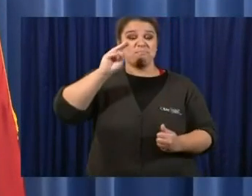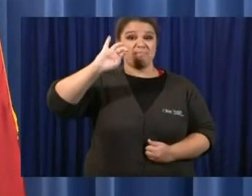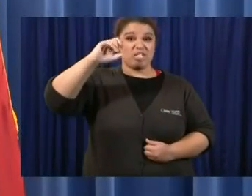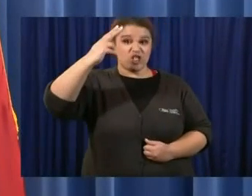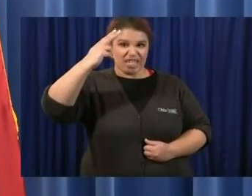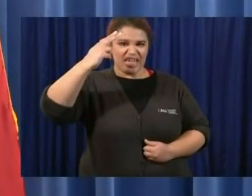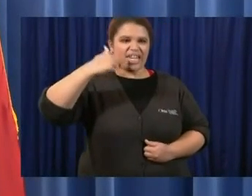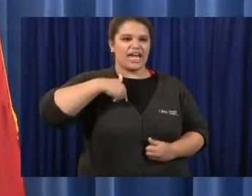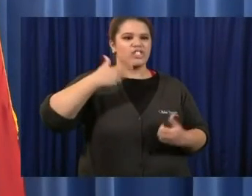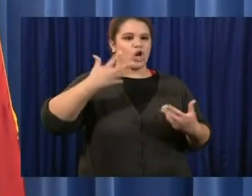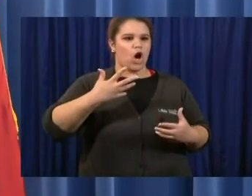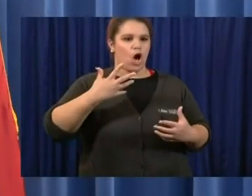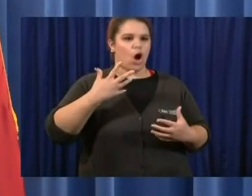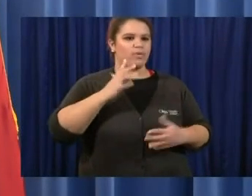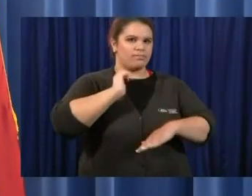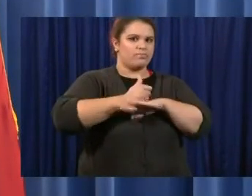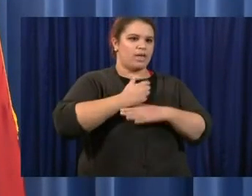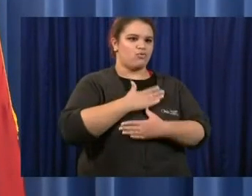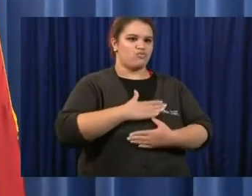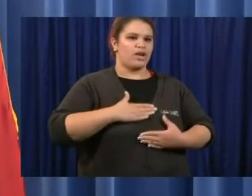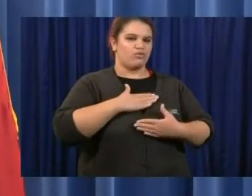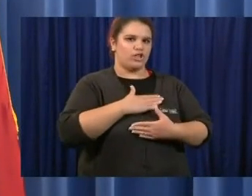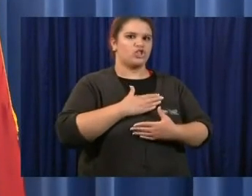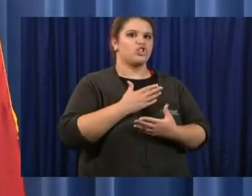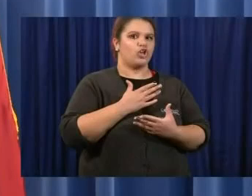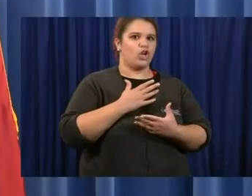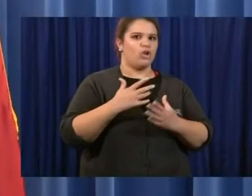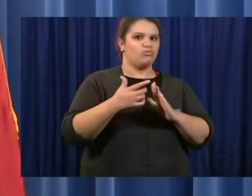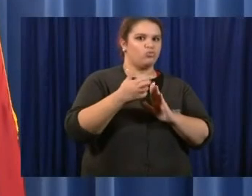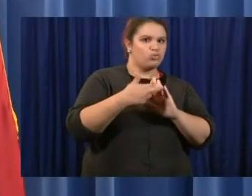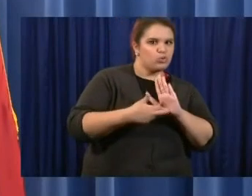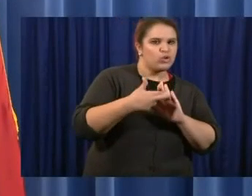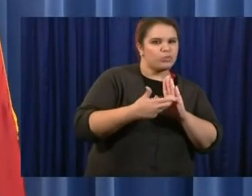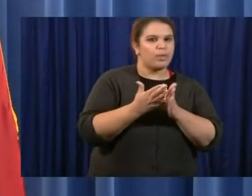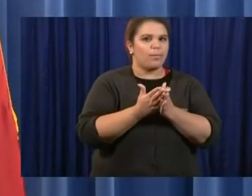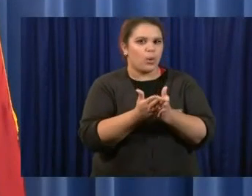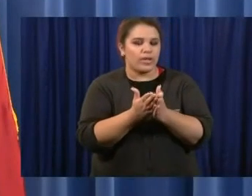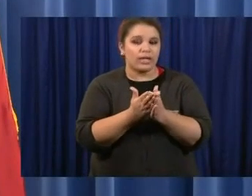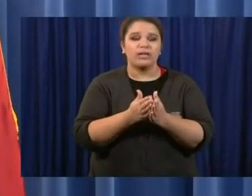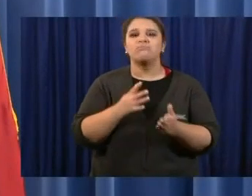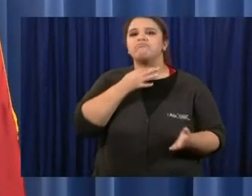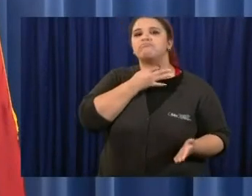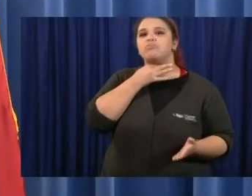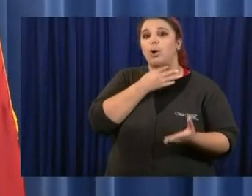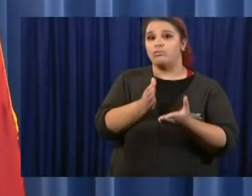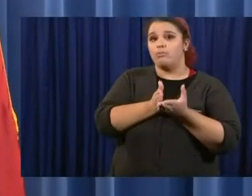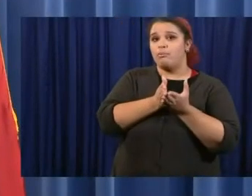practiced? Also, can shore vacation rentals proceed with bookings for this year?